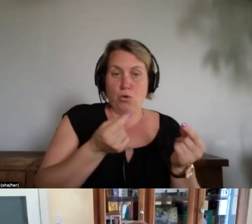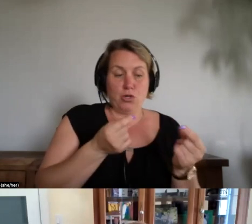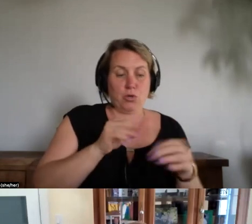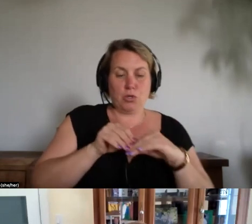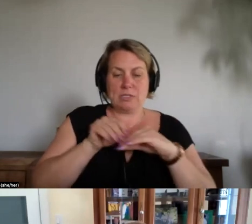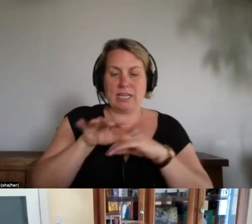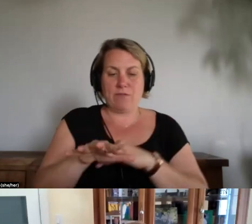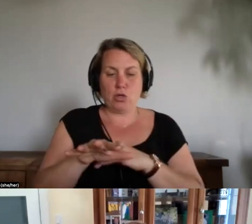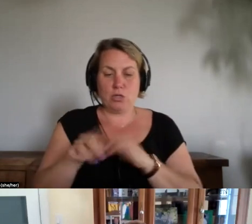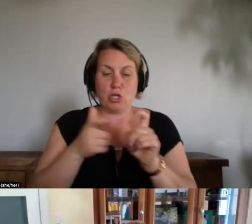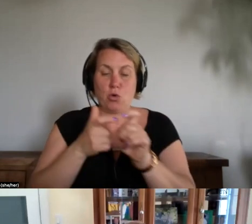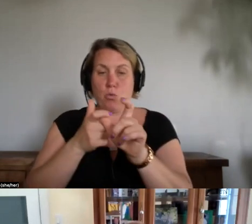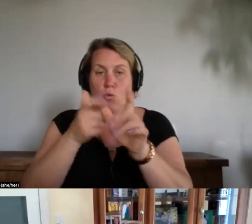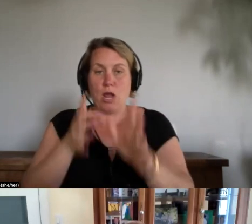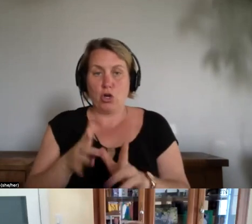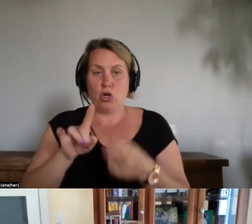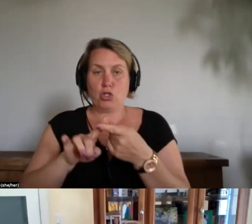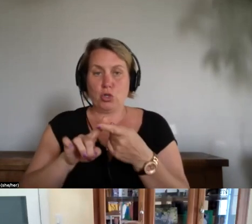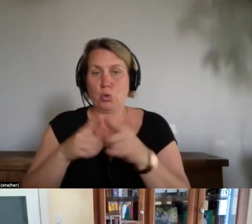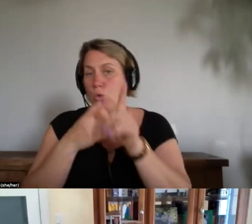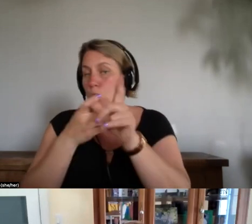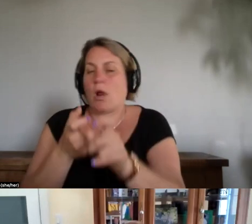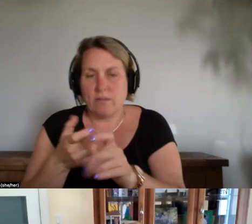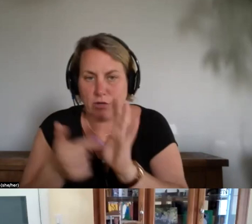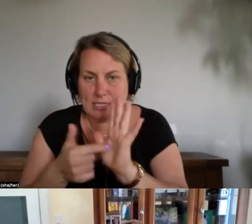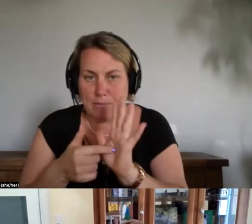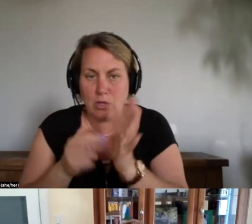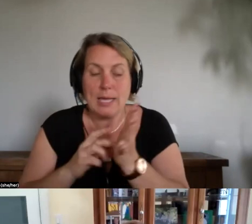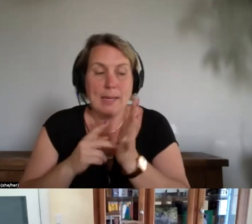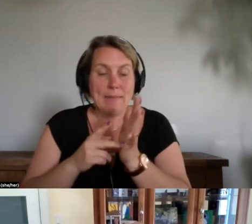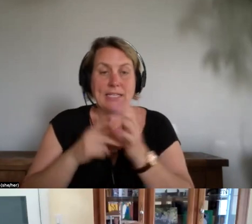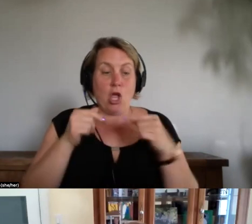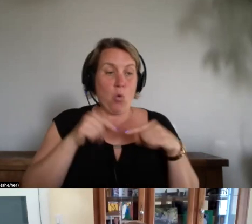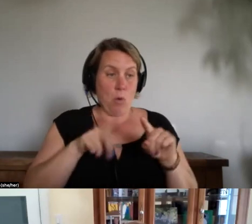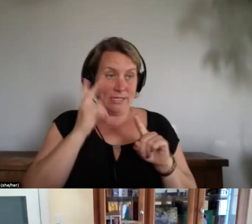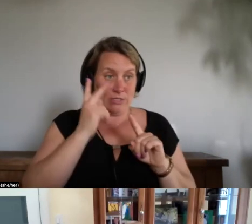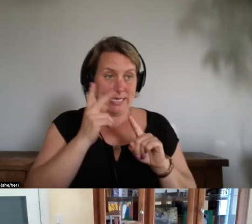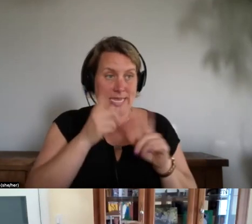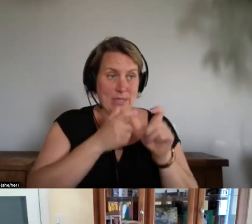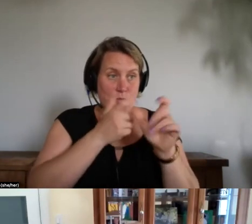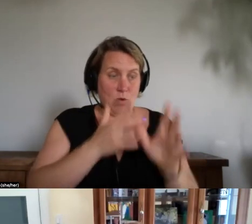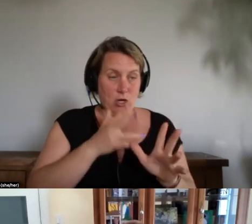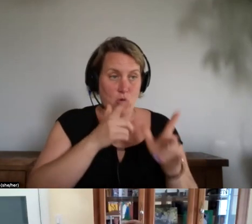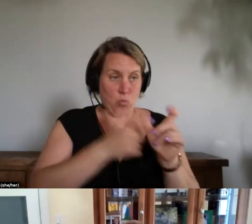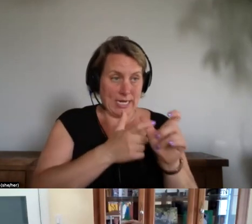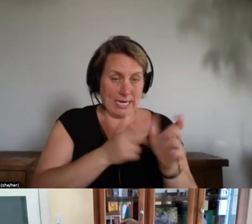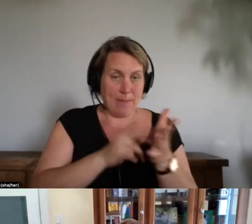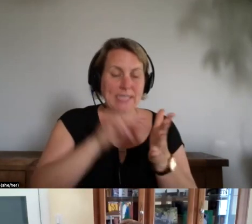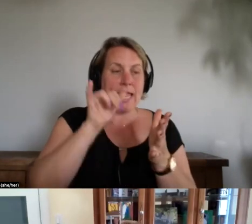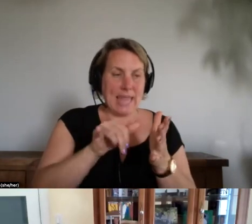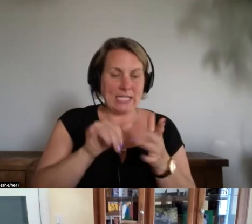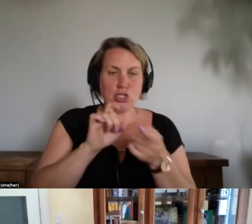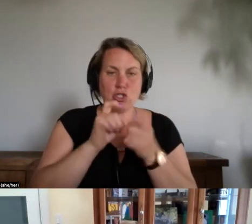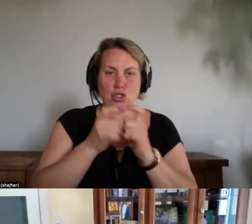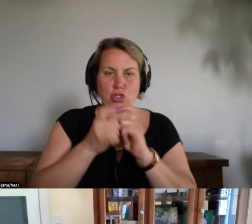the runner is running then that's rewarding your brain because you're in an alpha state so